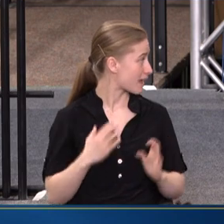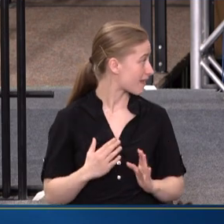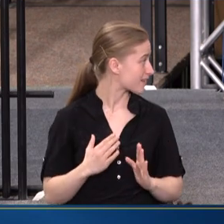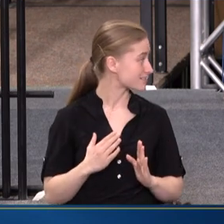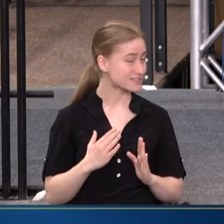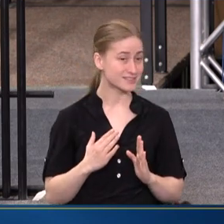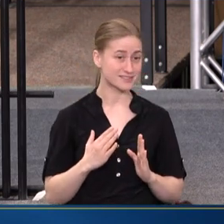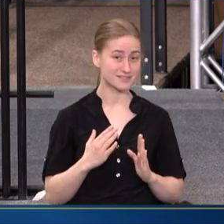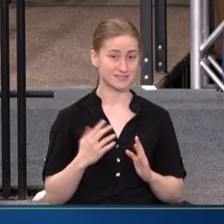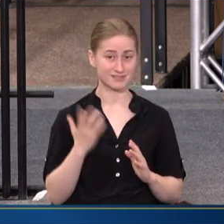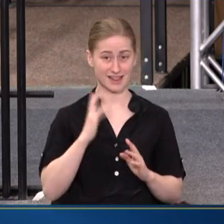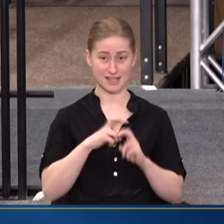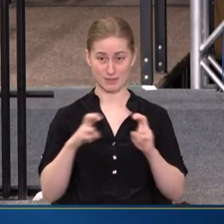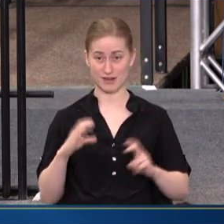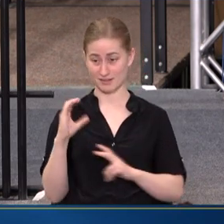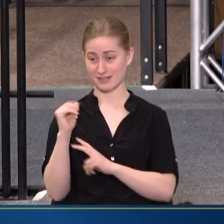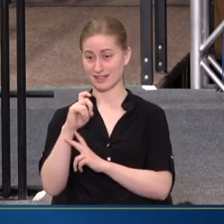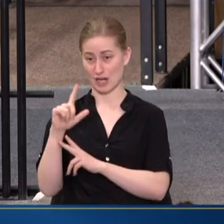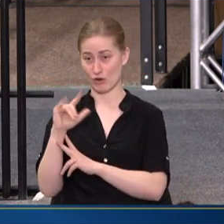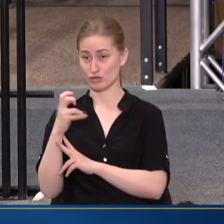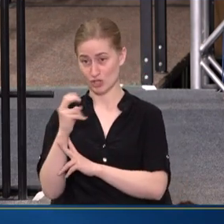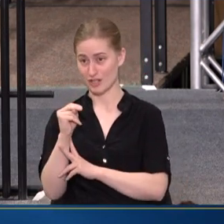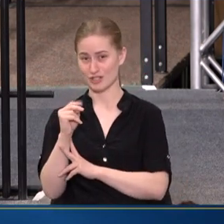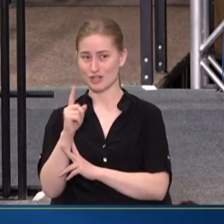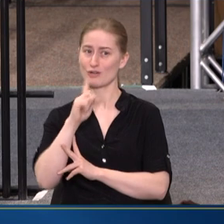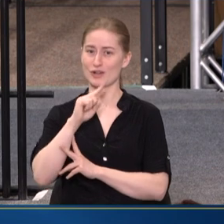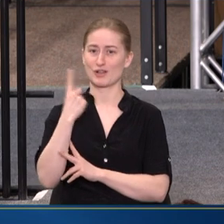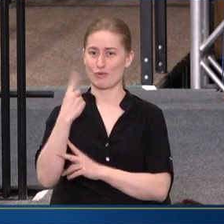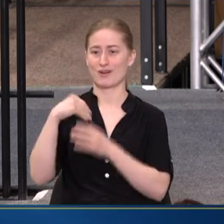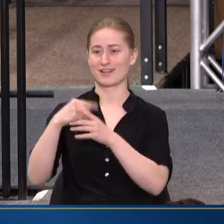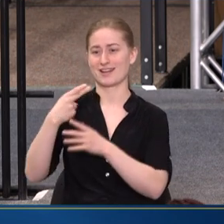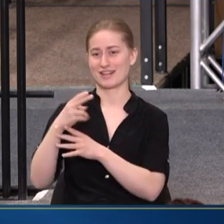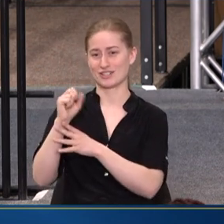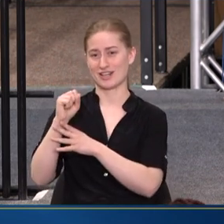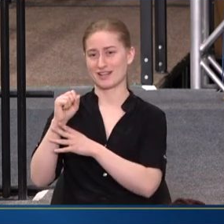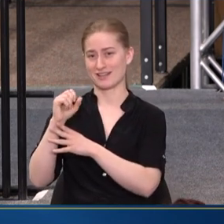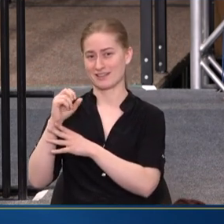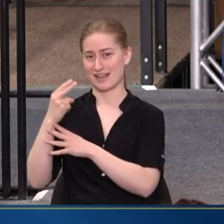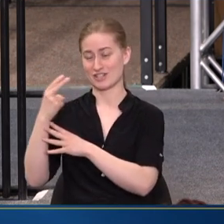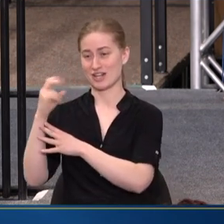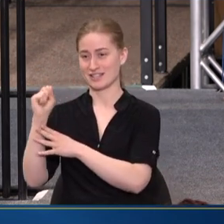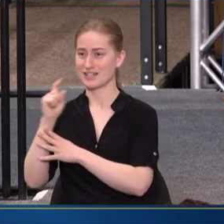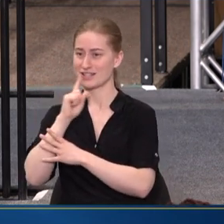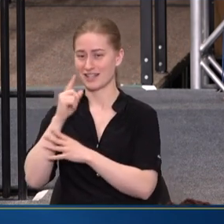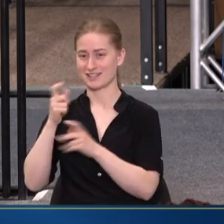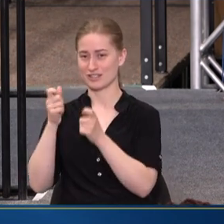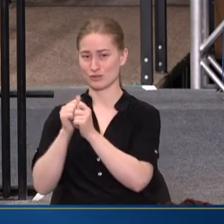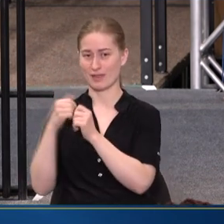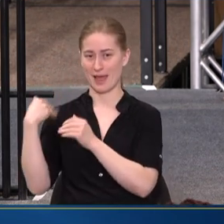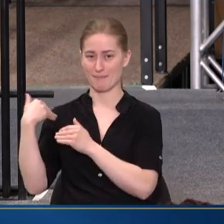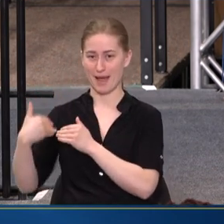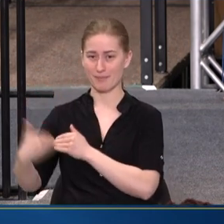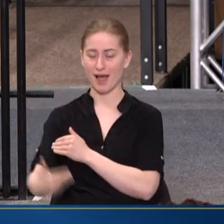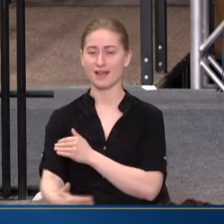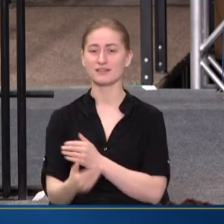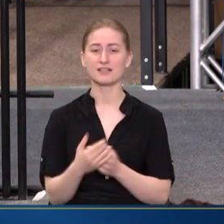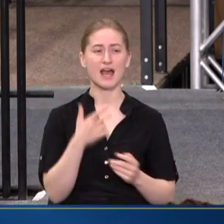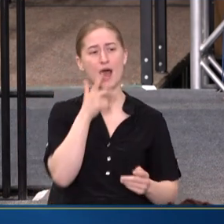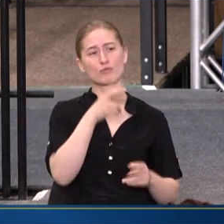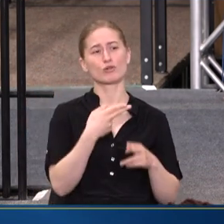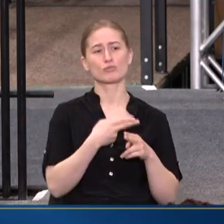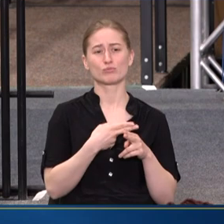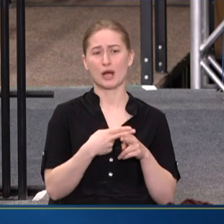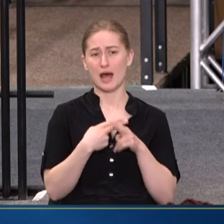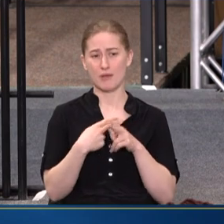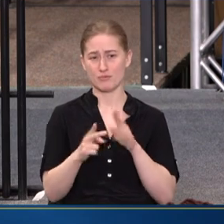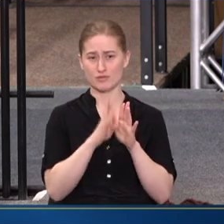CAROL JOHNSON, IS REALLY THE ONE IN H&M. I CHS WHO DEALS WITH SOME OF THOSE PIPELINES. YEAH, I WILL JUST BRIEFLY HIGHLIGHT